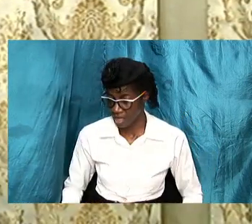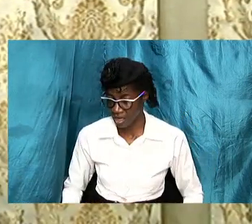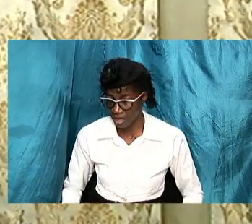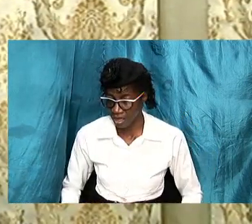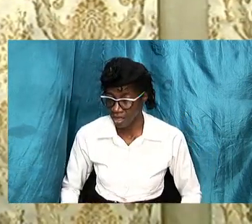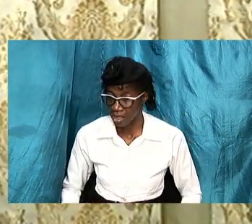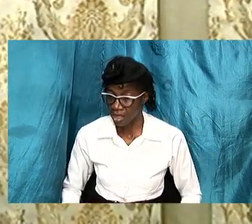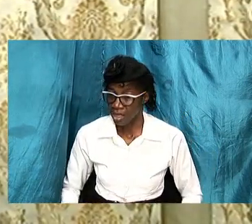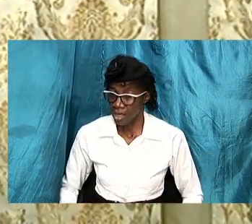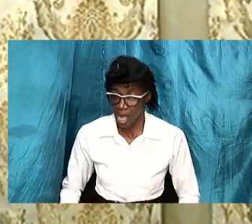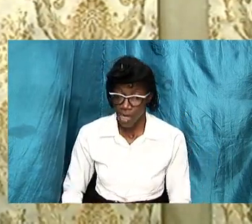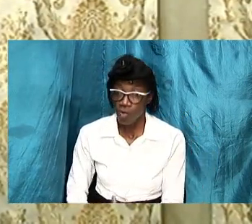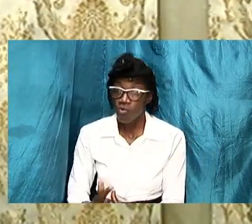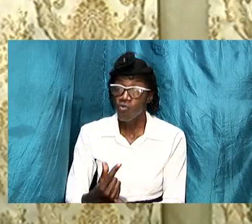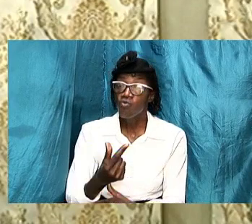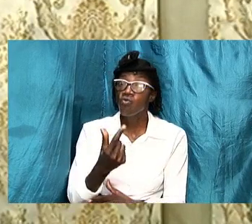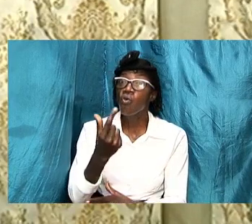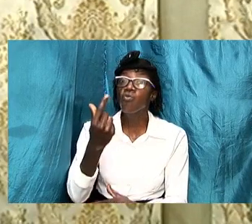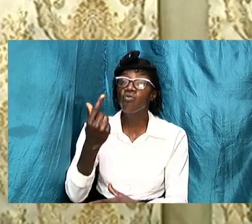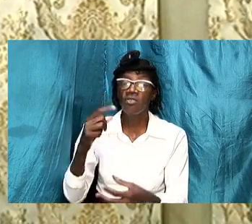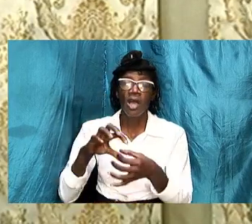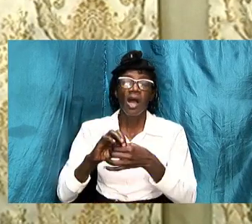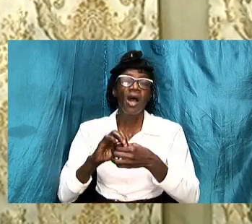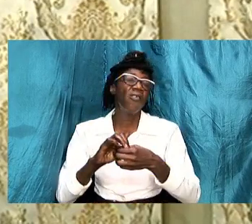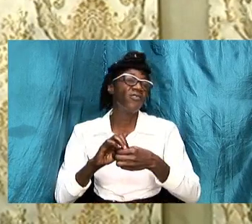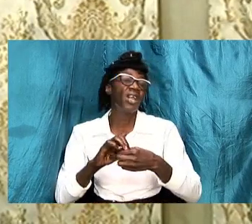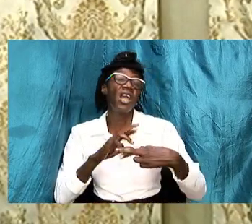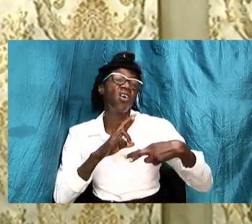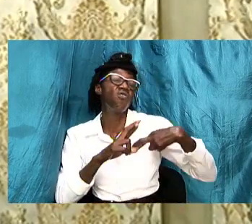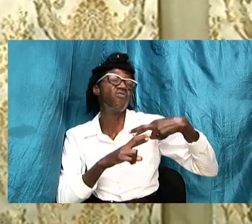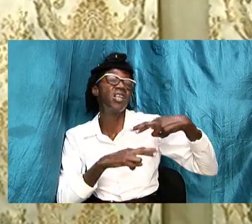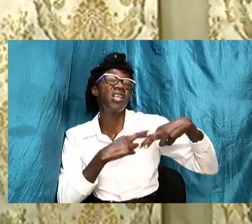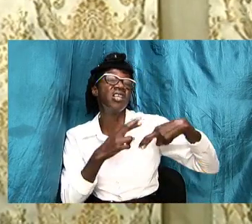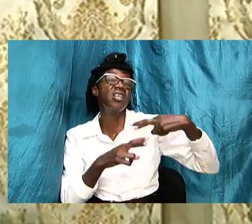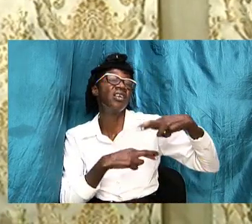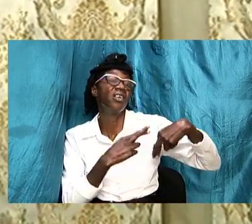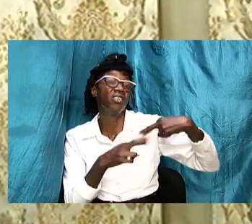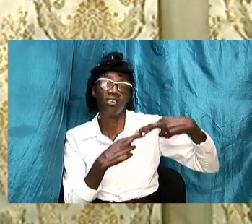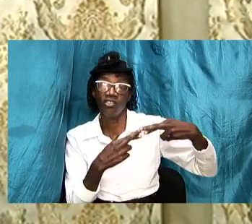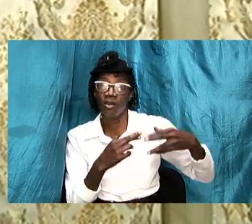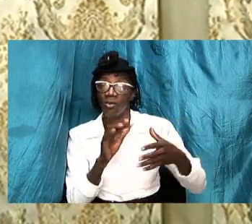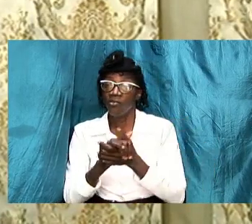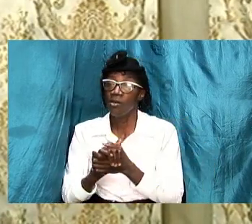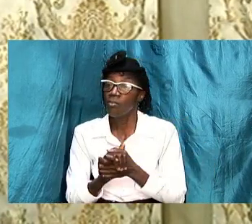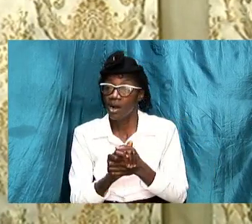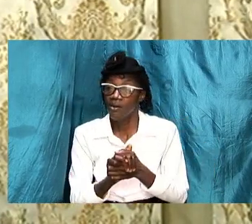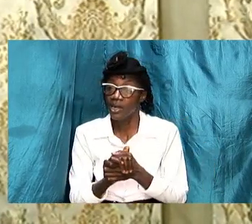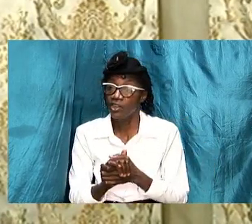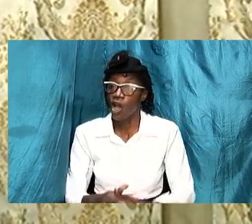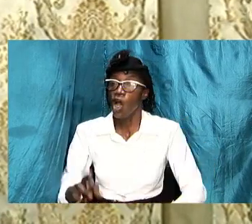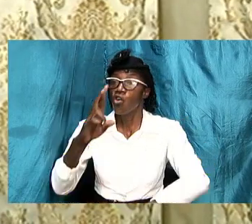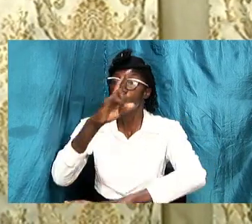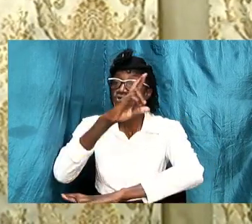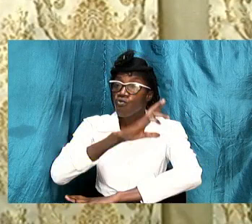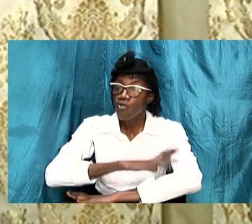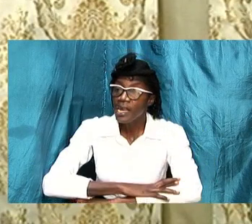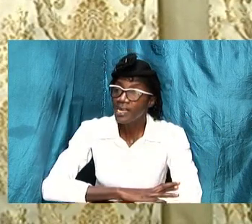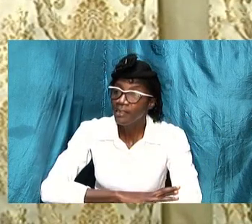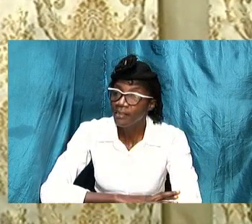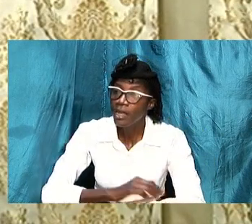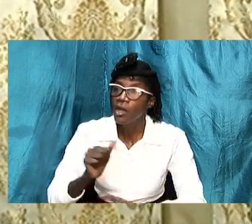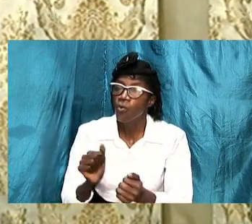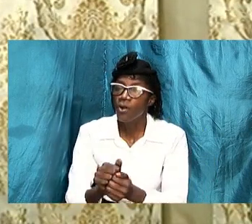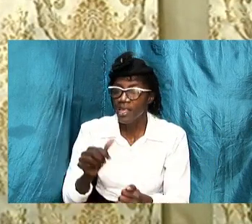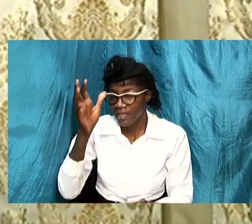-being of the relationship of the marriage rests with the man